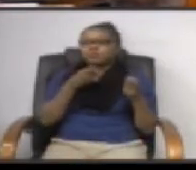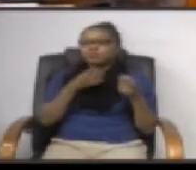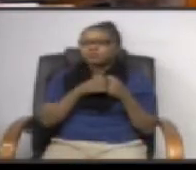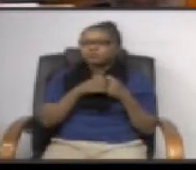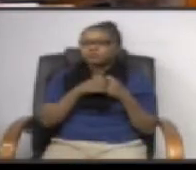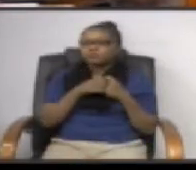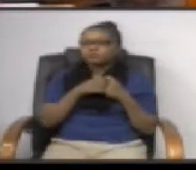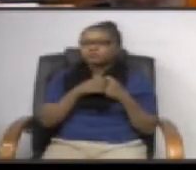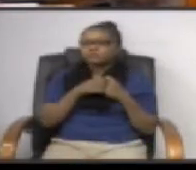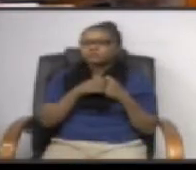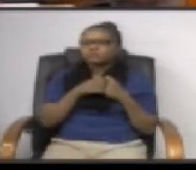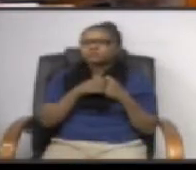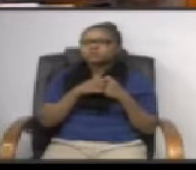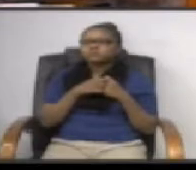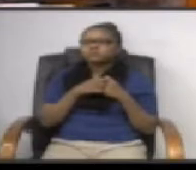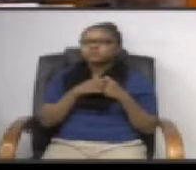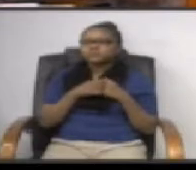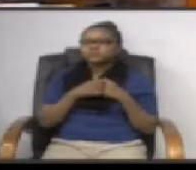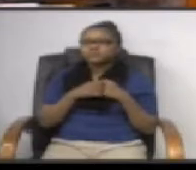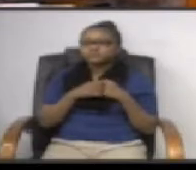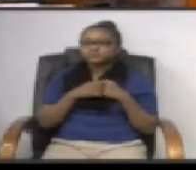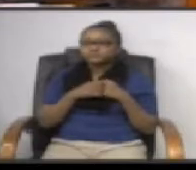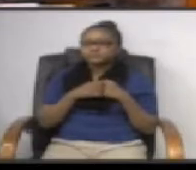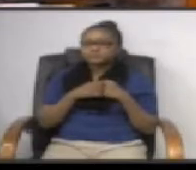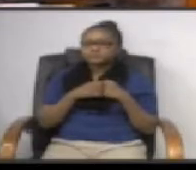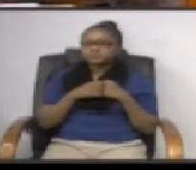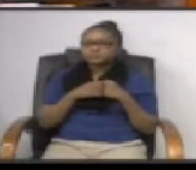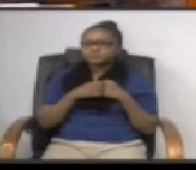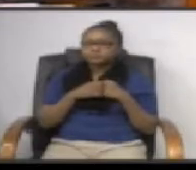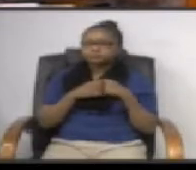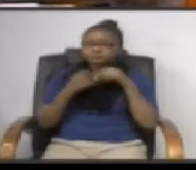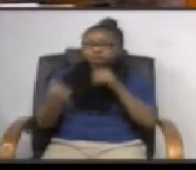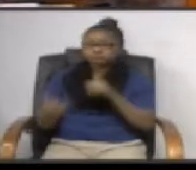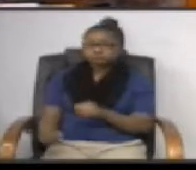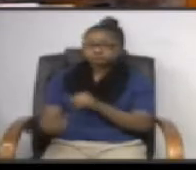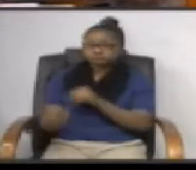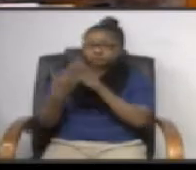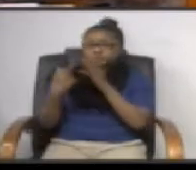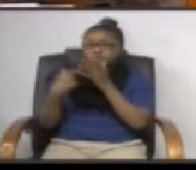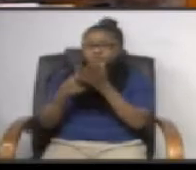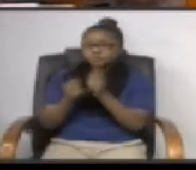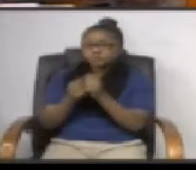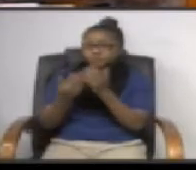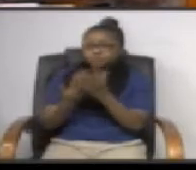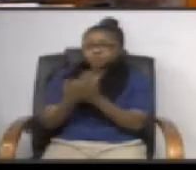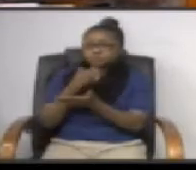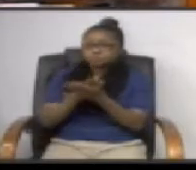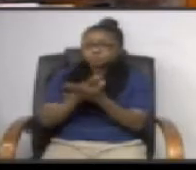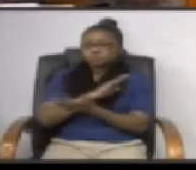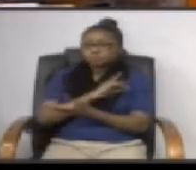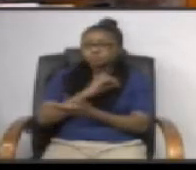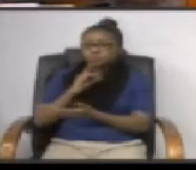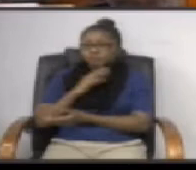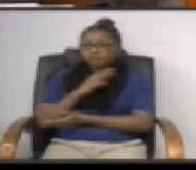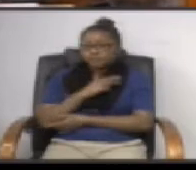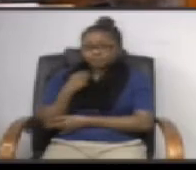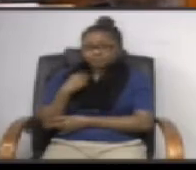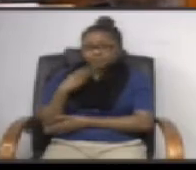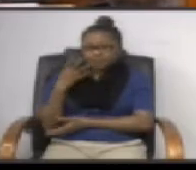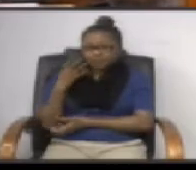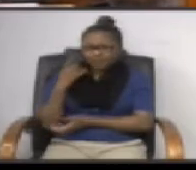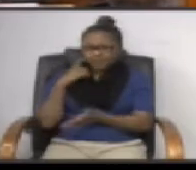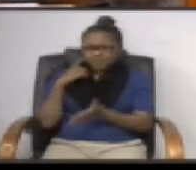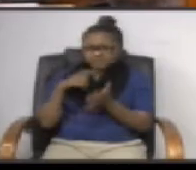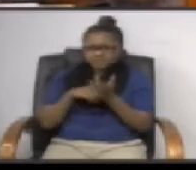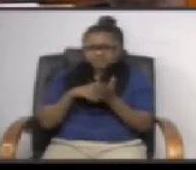we can we can broach this with our new school board member and talk with her about it because certainly we would like notice about